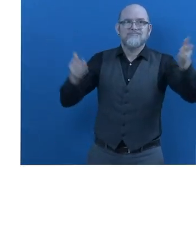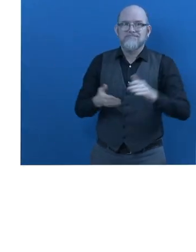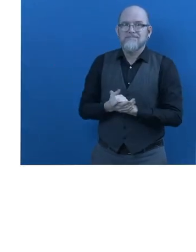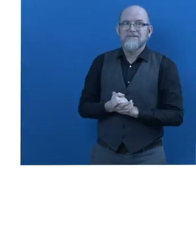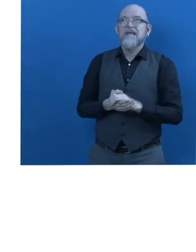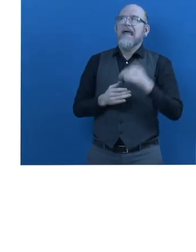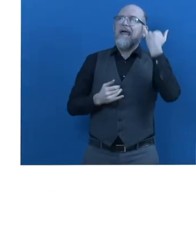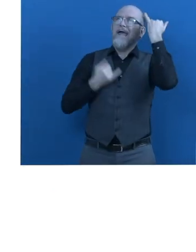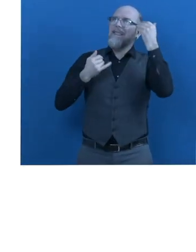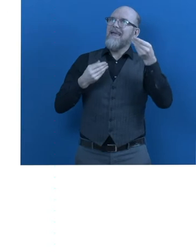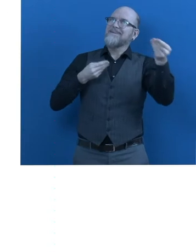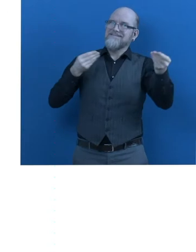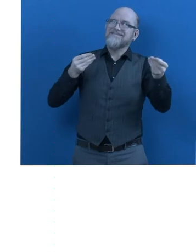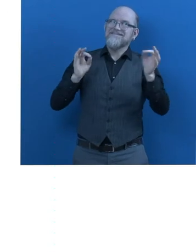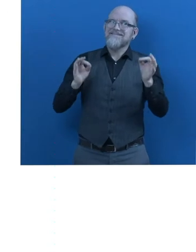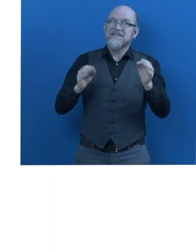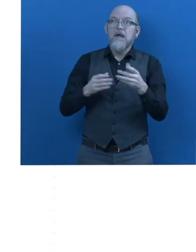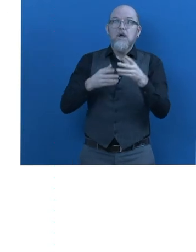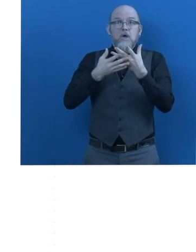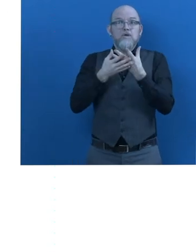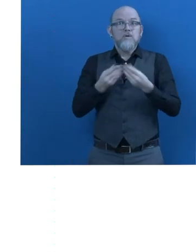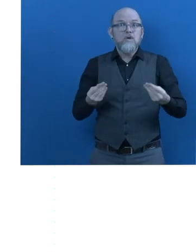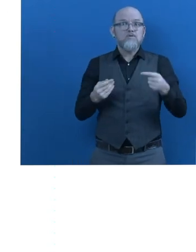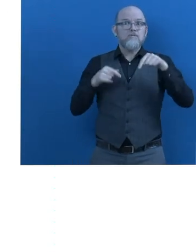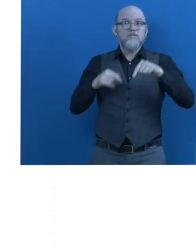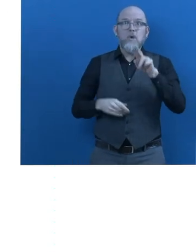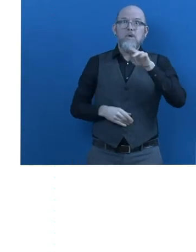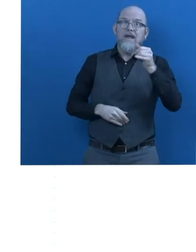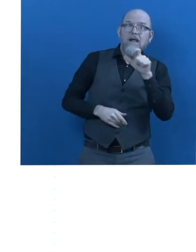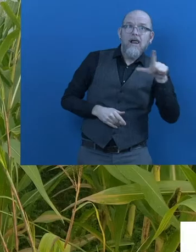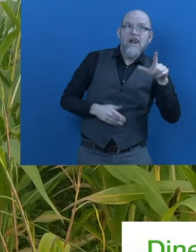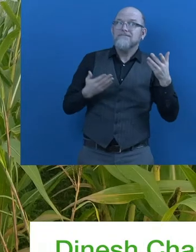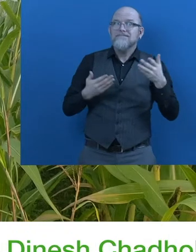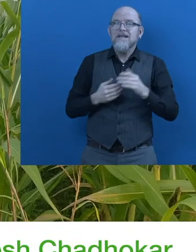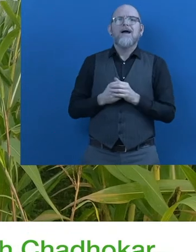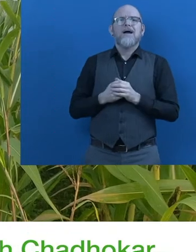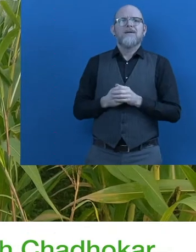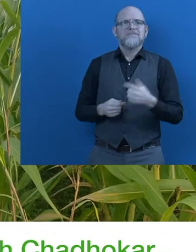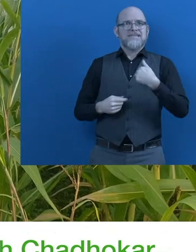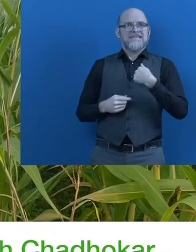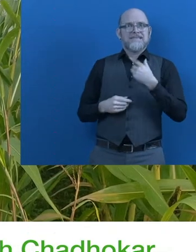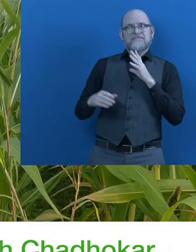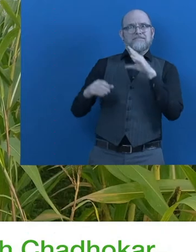How did this solution help you? How did you